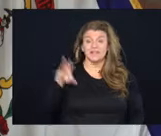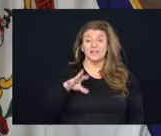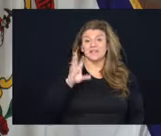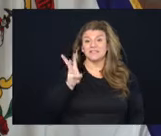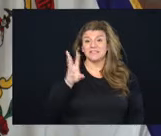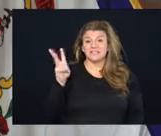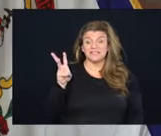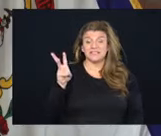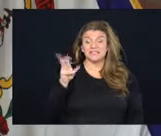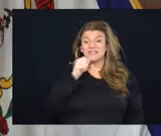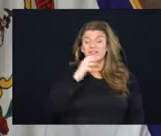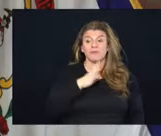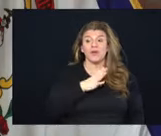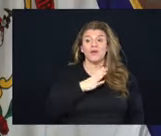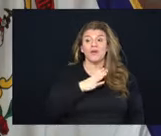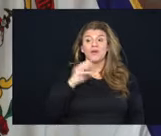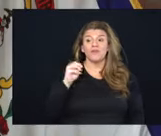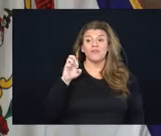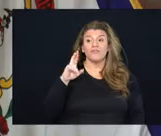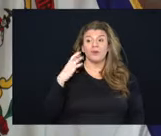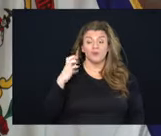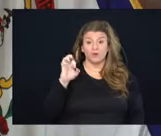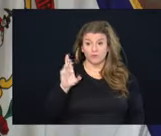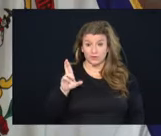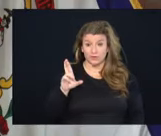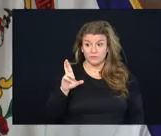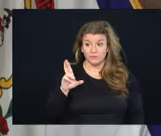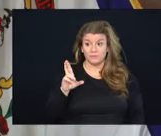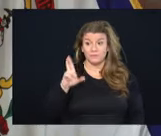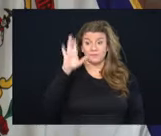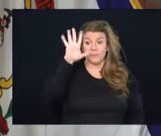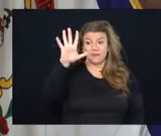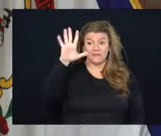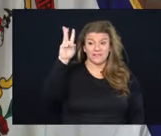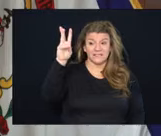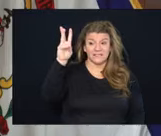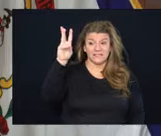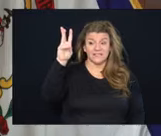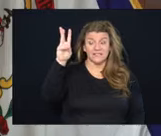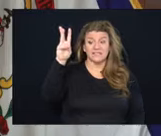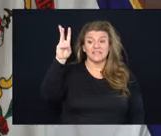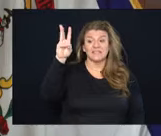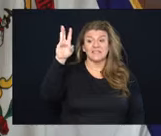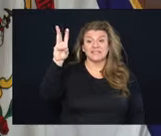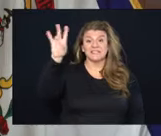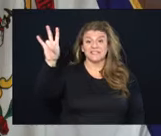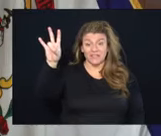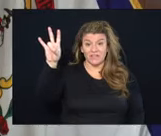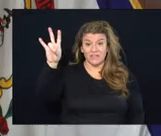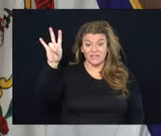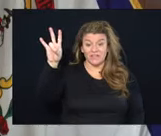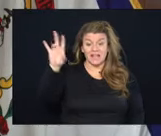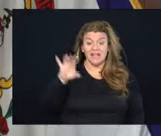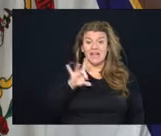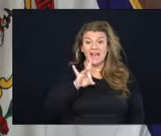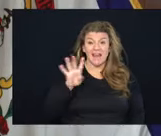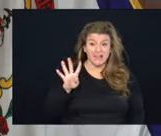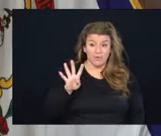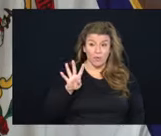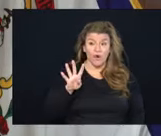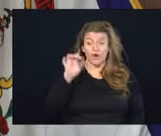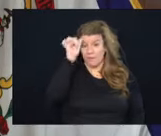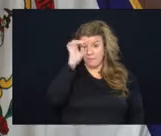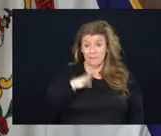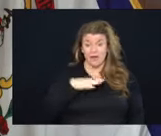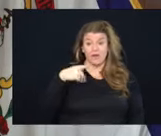a 65 year old female from Mercer County. The 5,666th death an 84 year